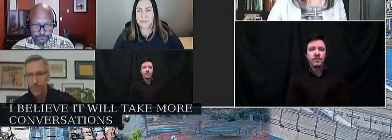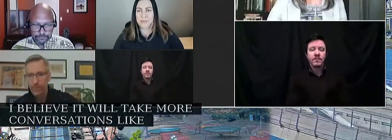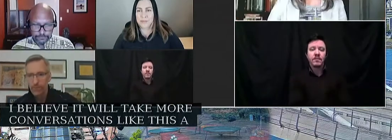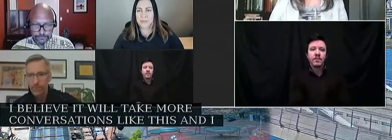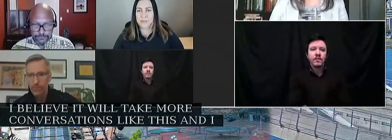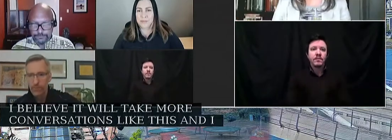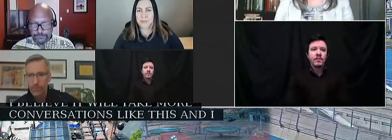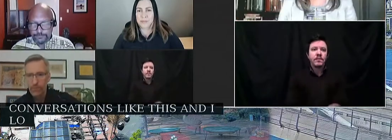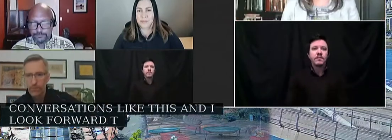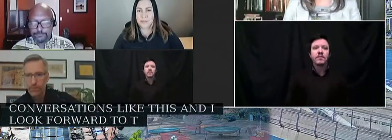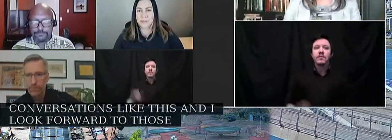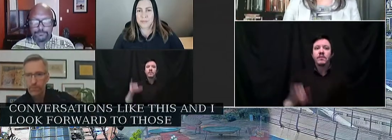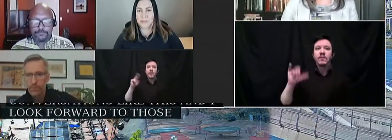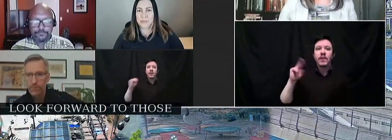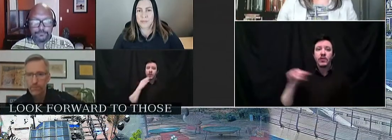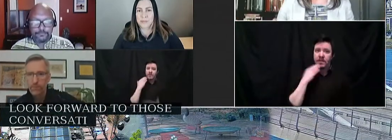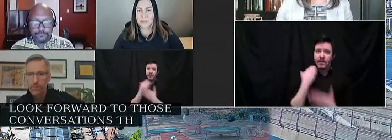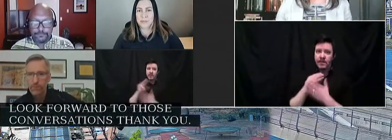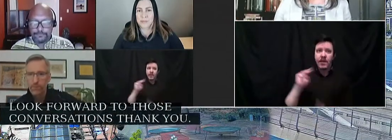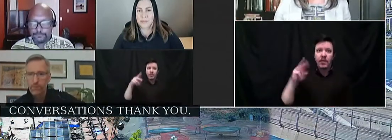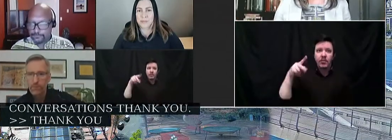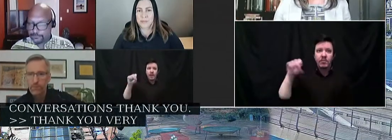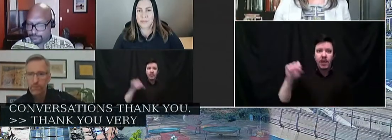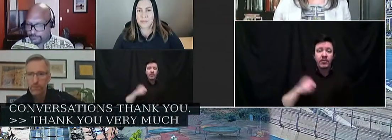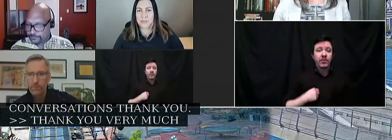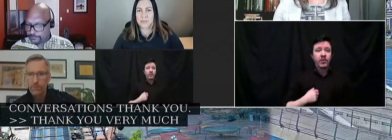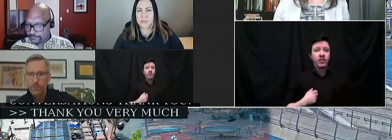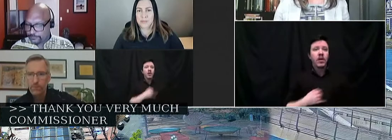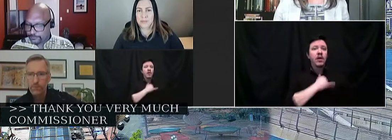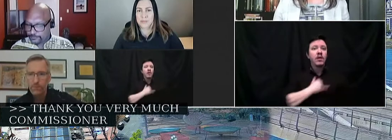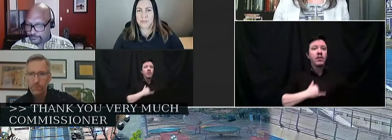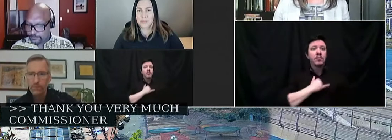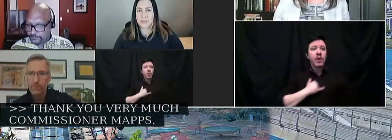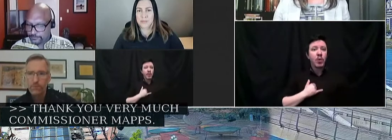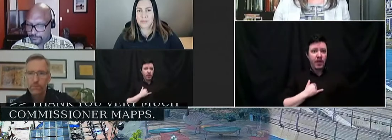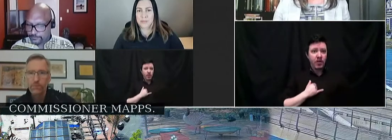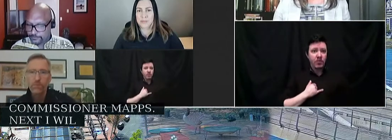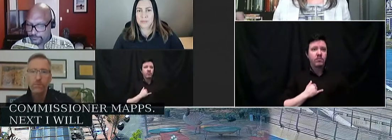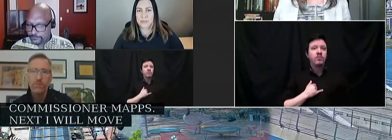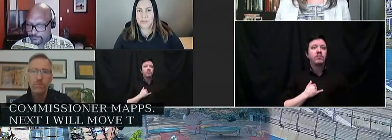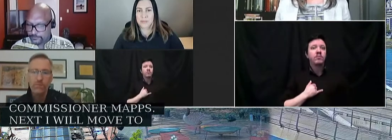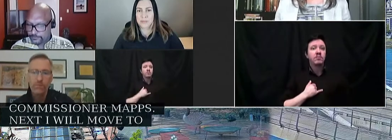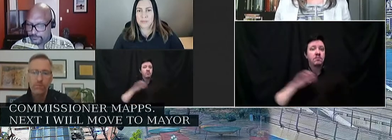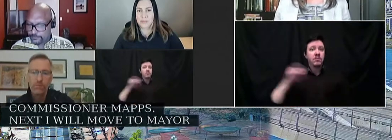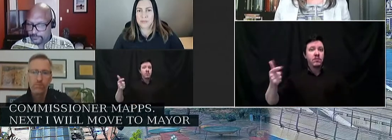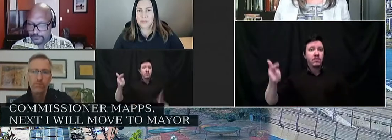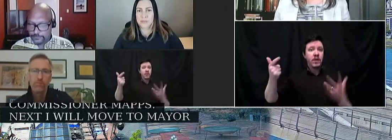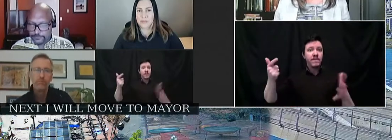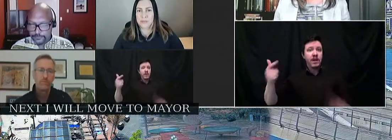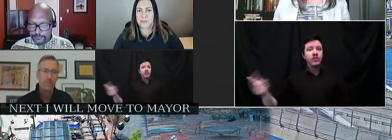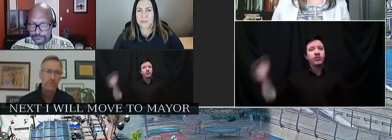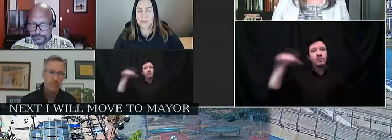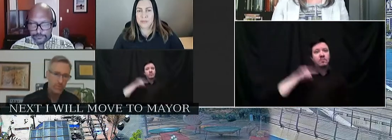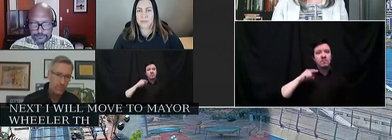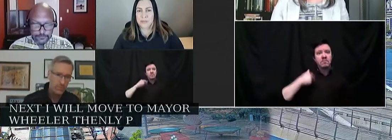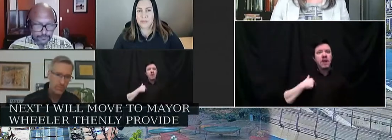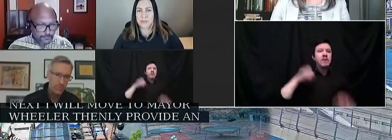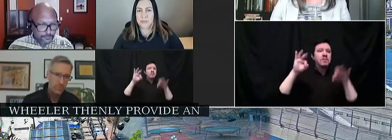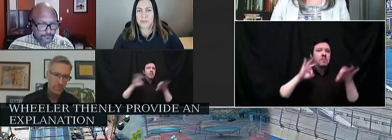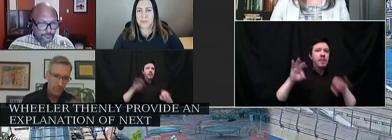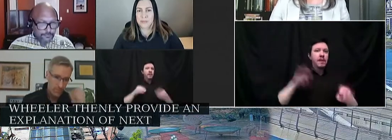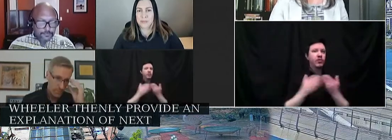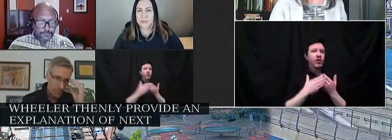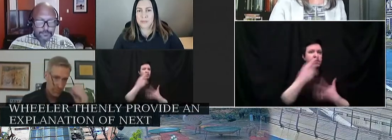Thank you very much, Commissioner Max. Next we'll move to Mayor Wheeler and then I will provide an explanation of next steps and then